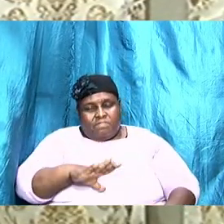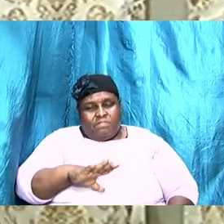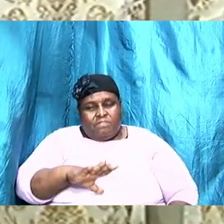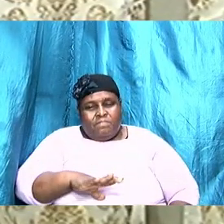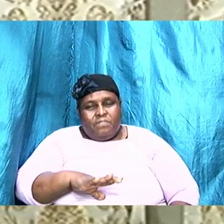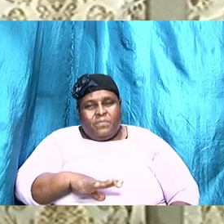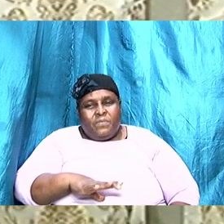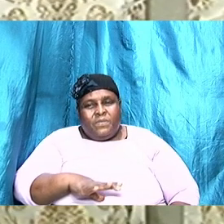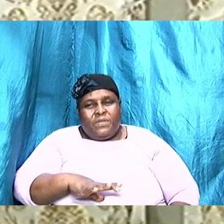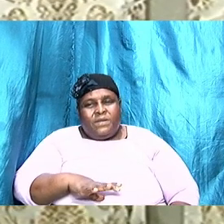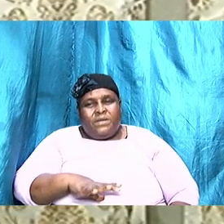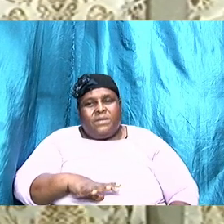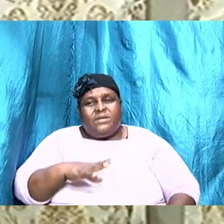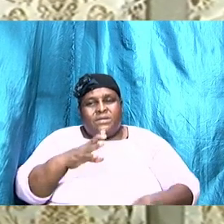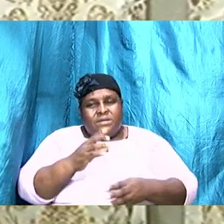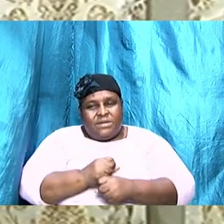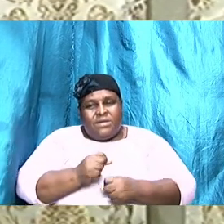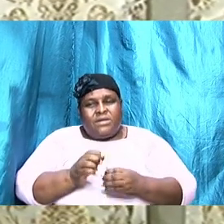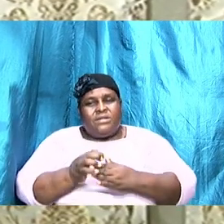take the lead